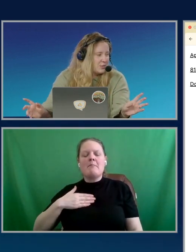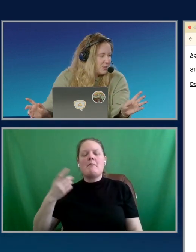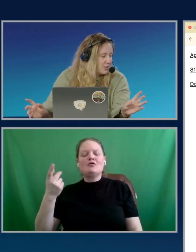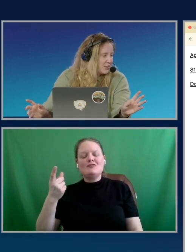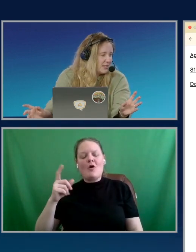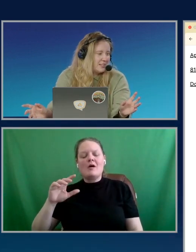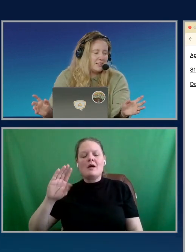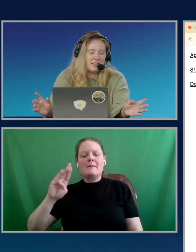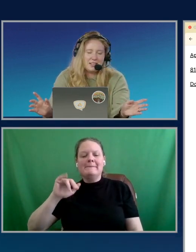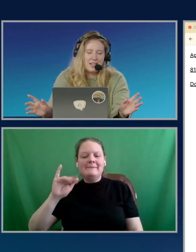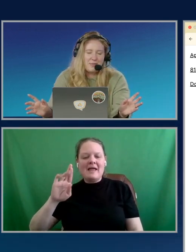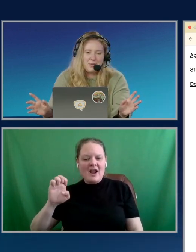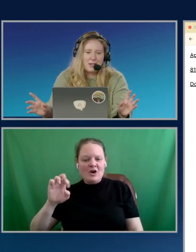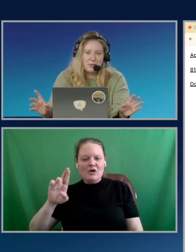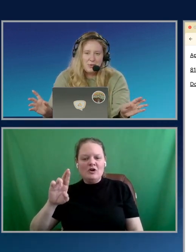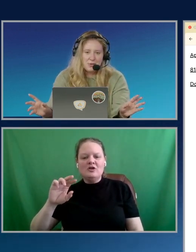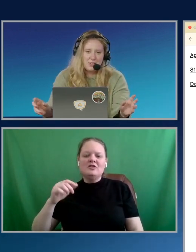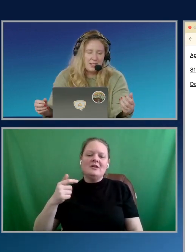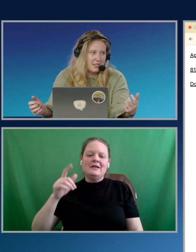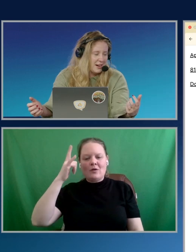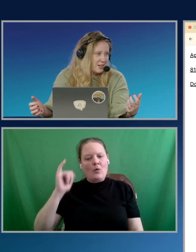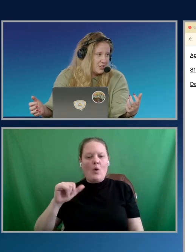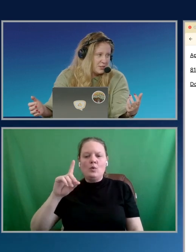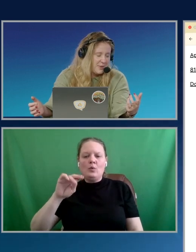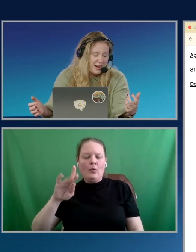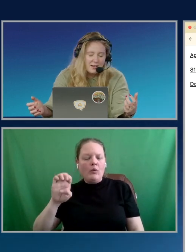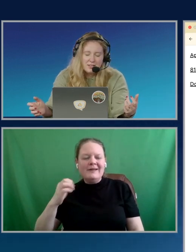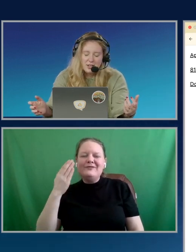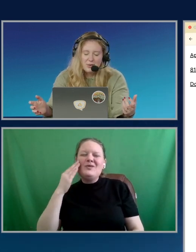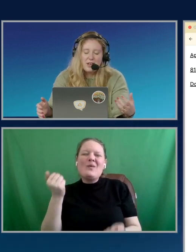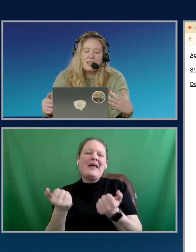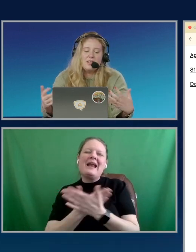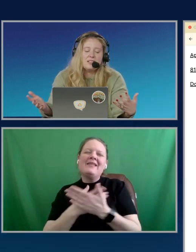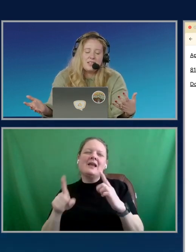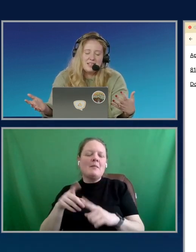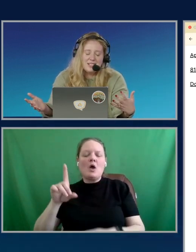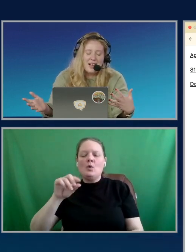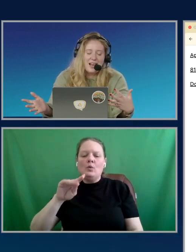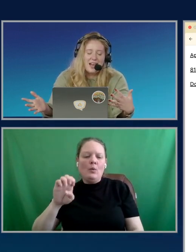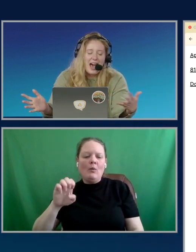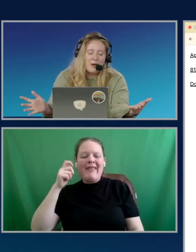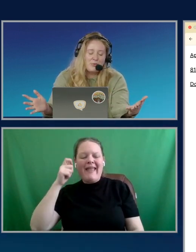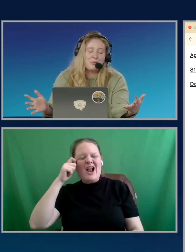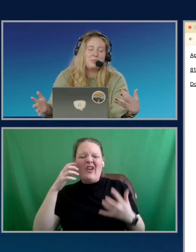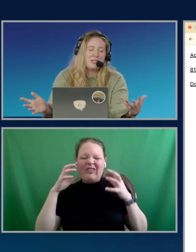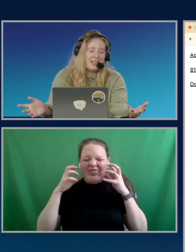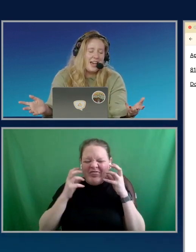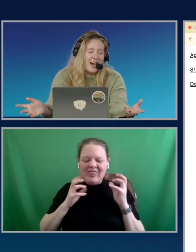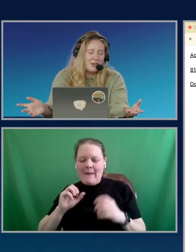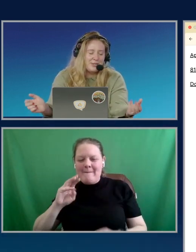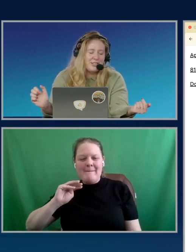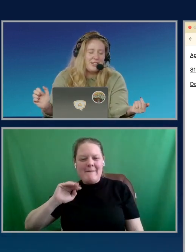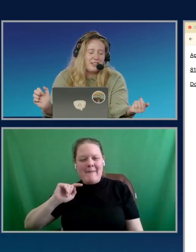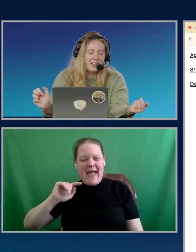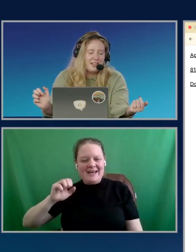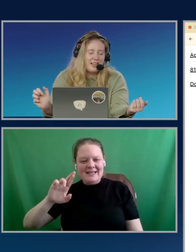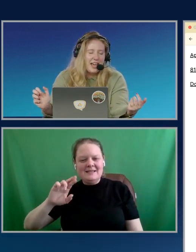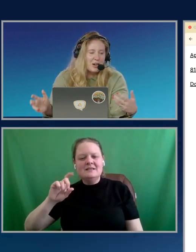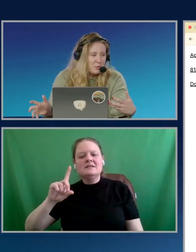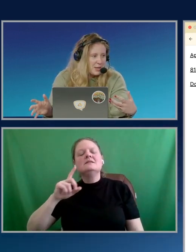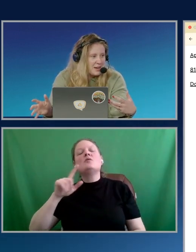a golden doodle. And if you all know doodles, their hair is always matted. So this is an app for booking out